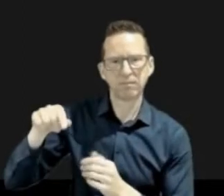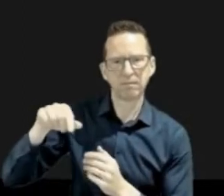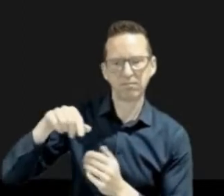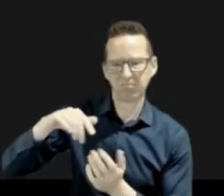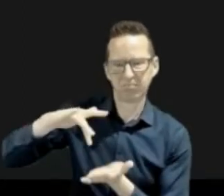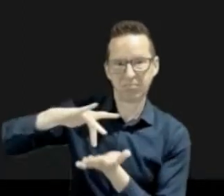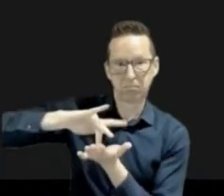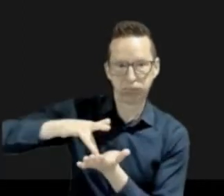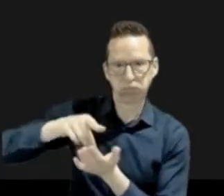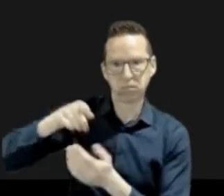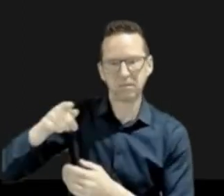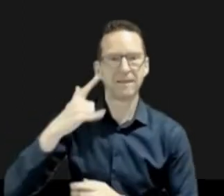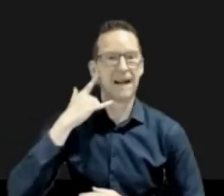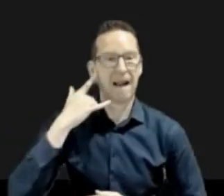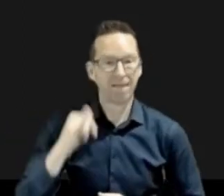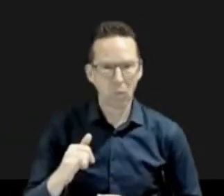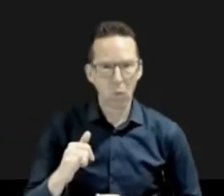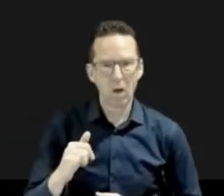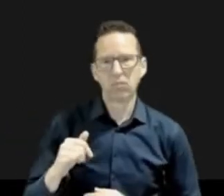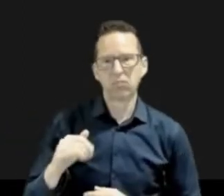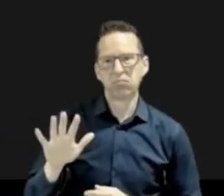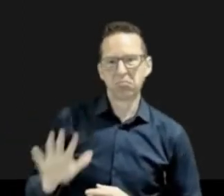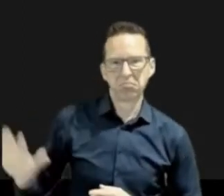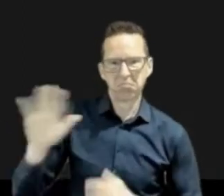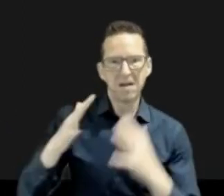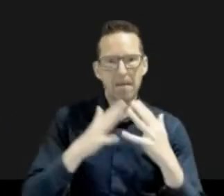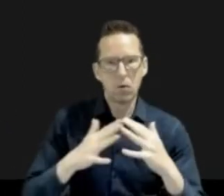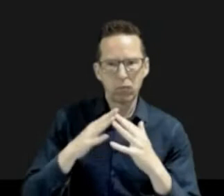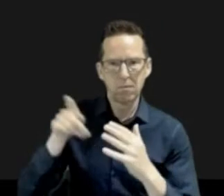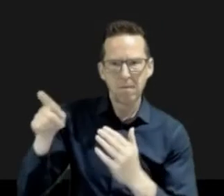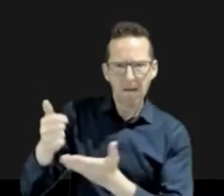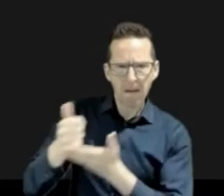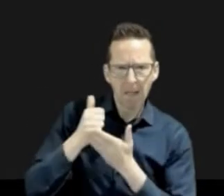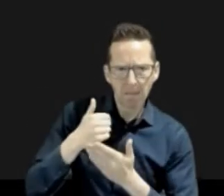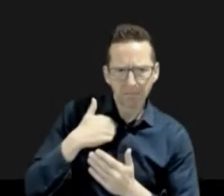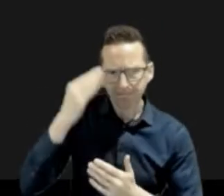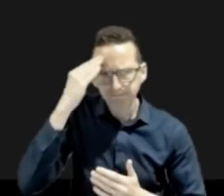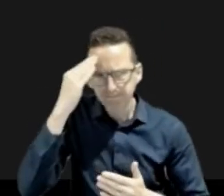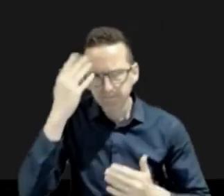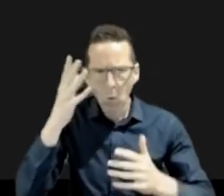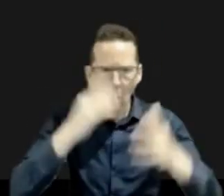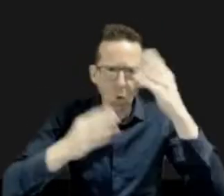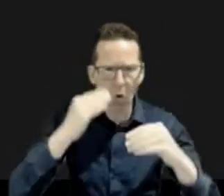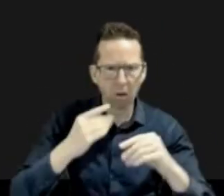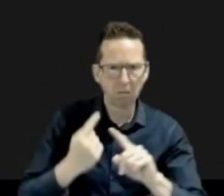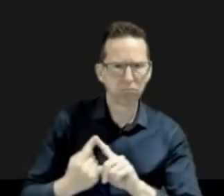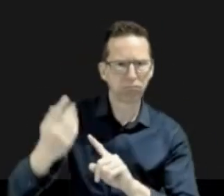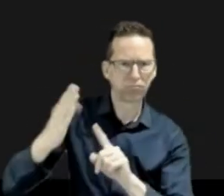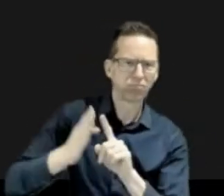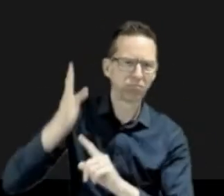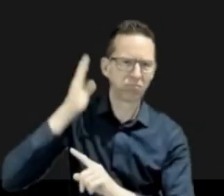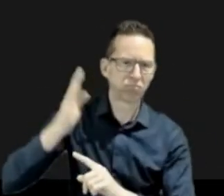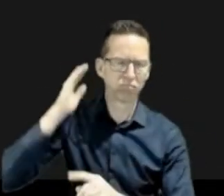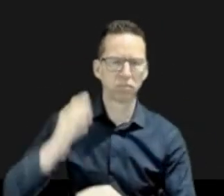area in the 70s. So it dates back to then. But these are two really cool pictures that you're seeing up on the